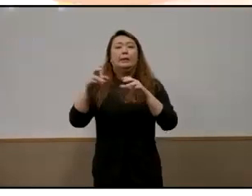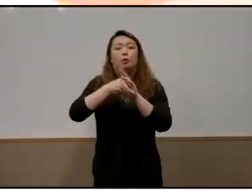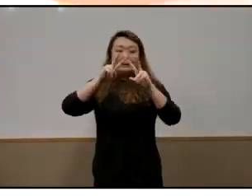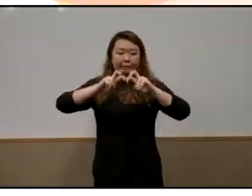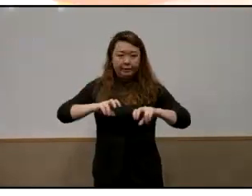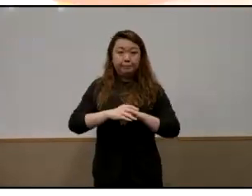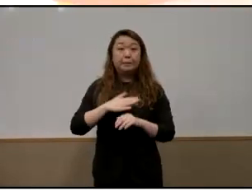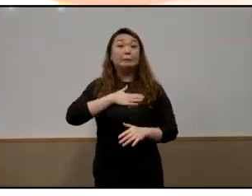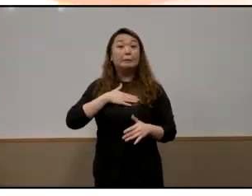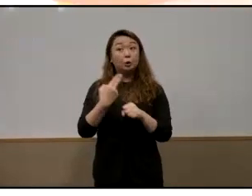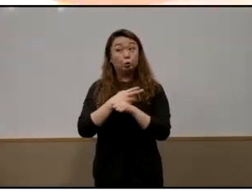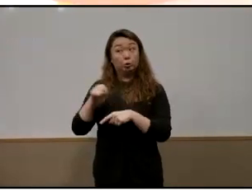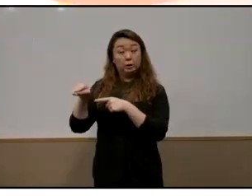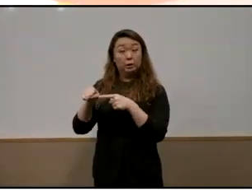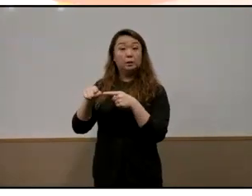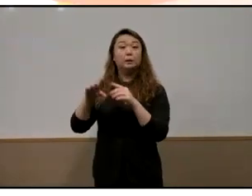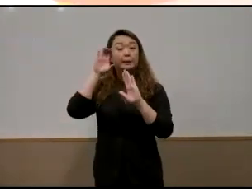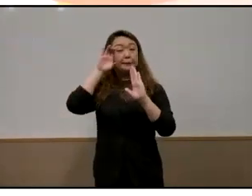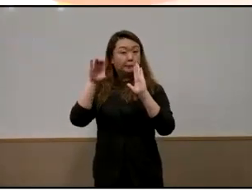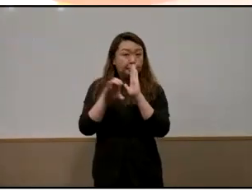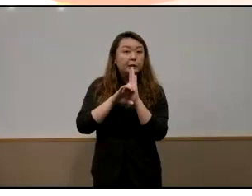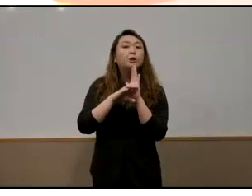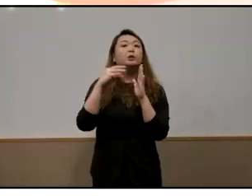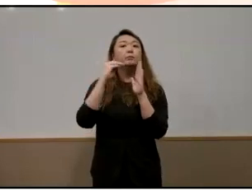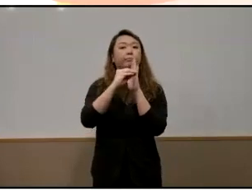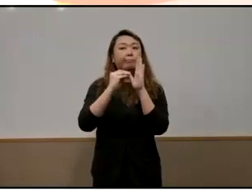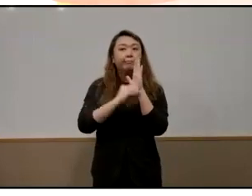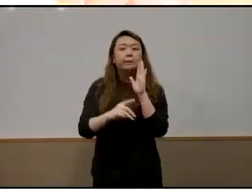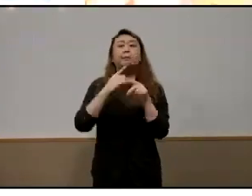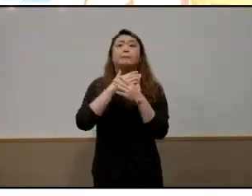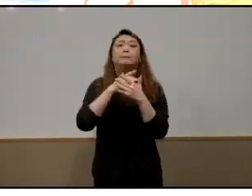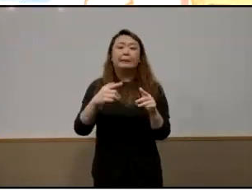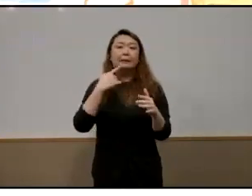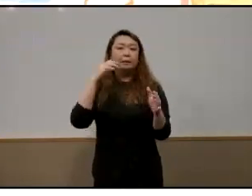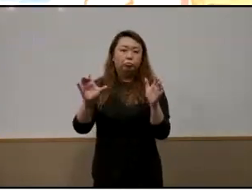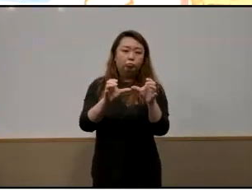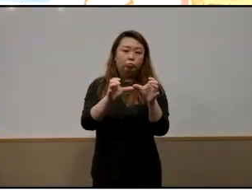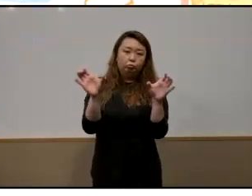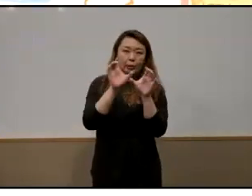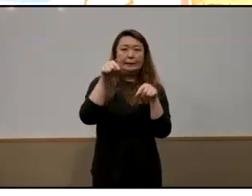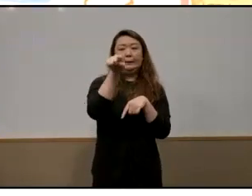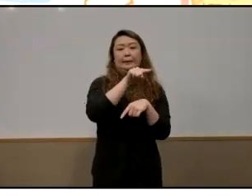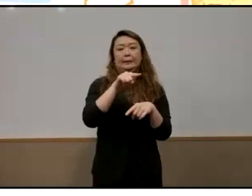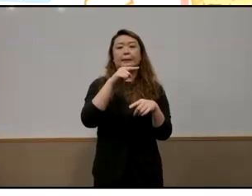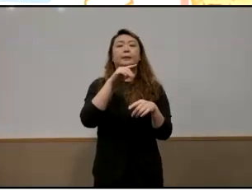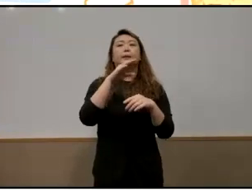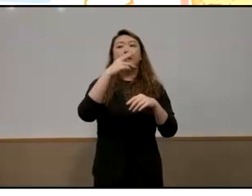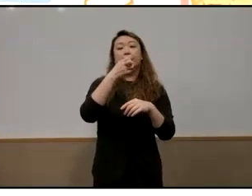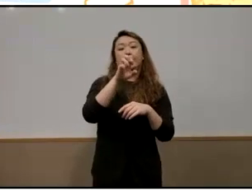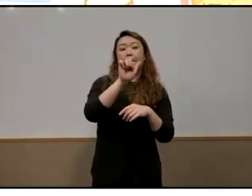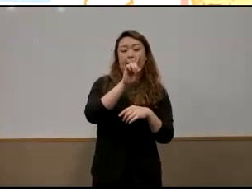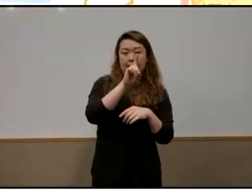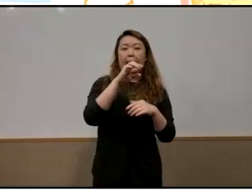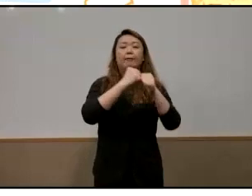to use these graphic recordings do acknowledge of course that this came from the partnership between the head foundation the best of you in the thf dialogue and